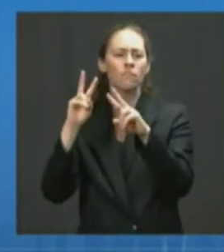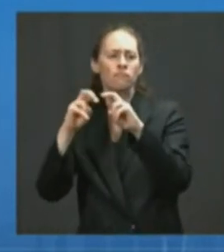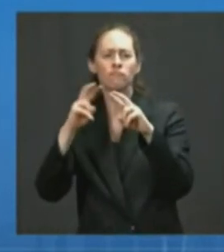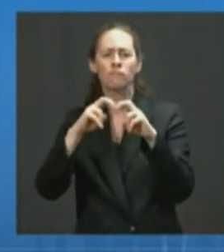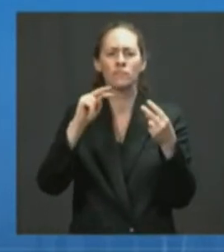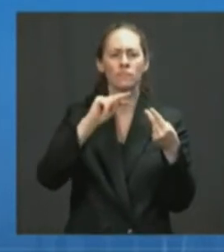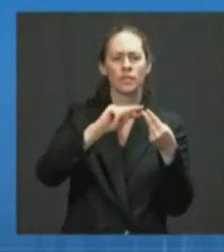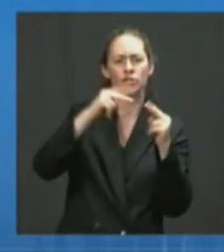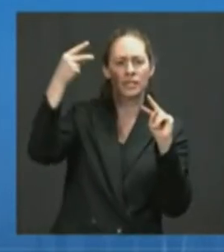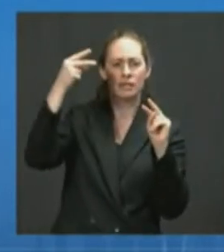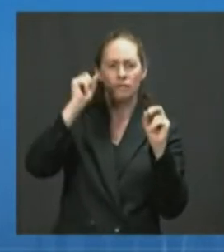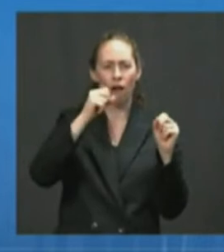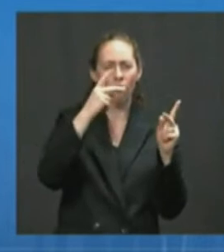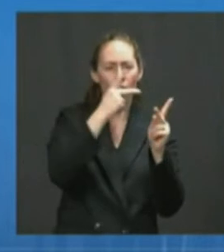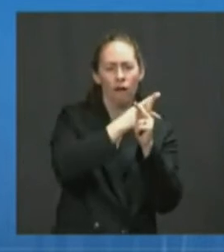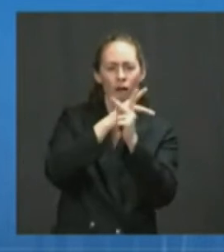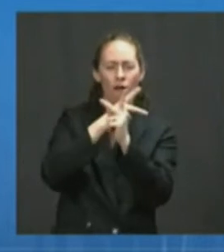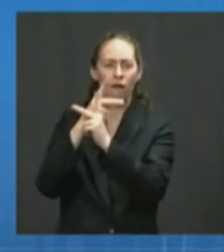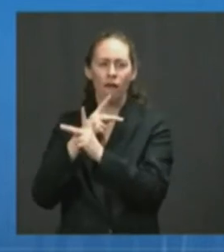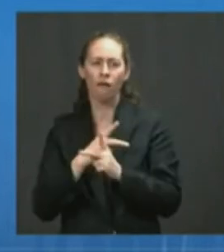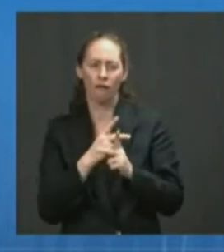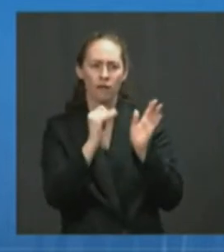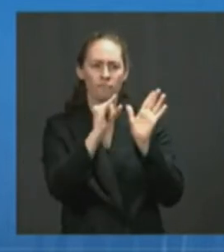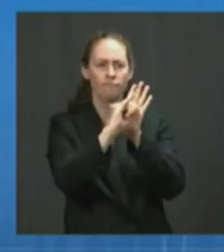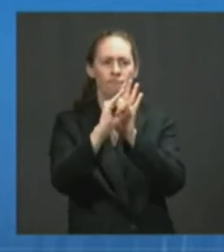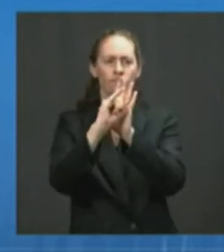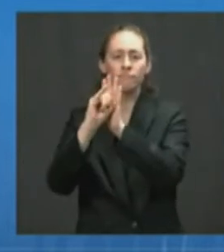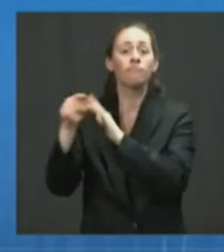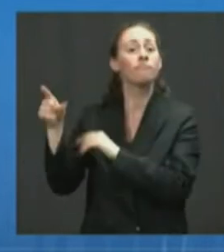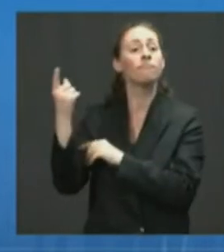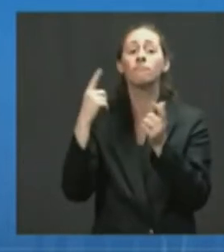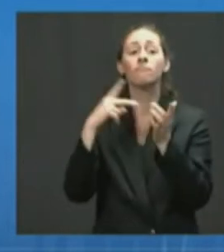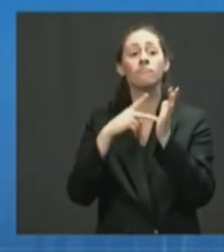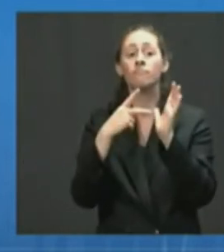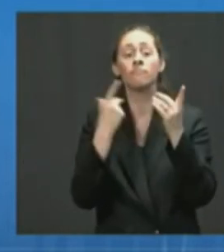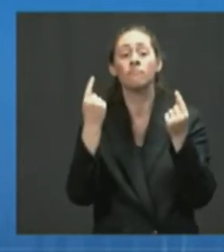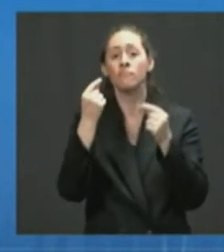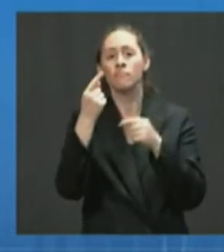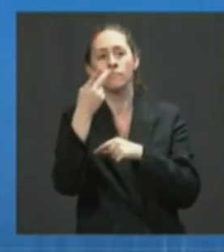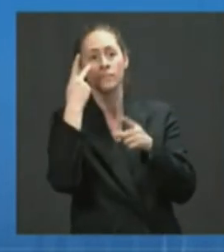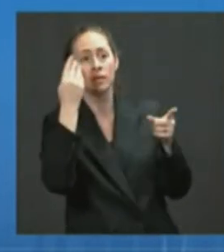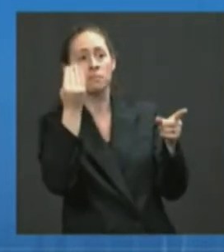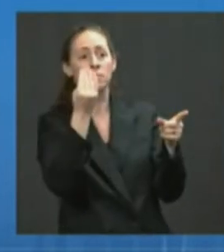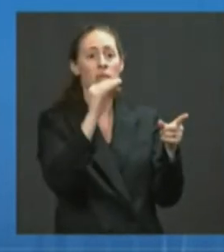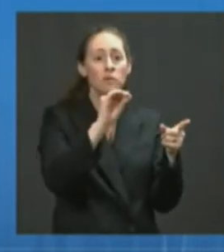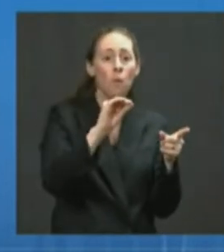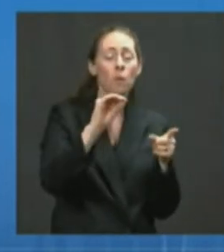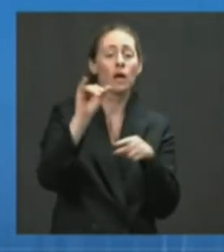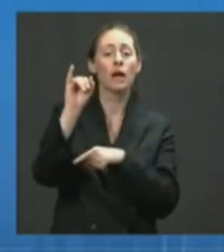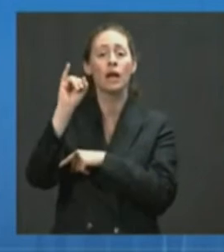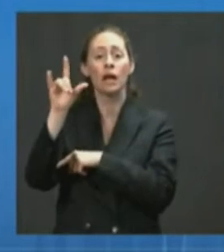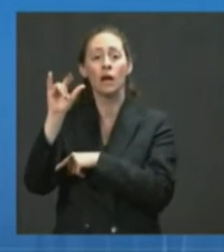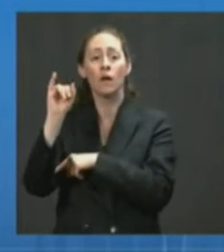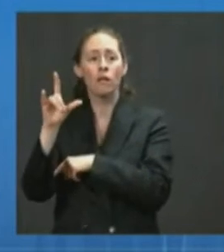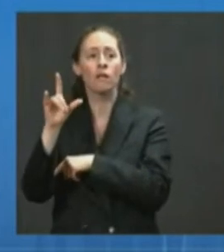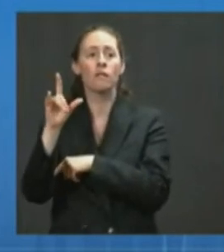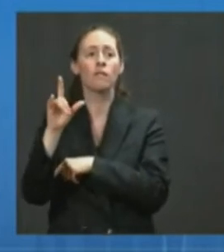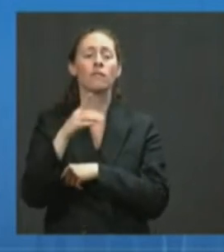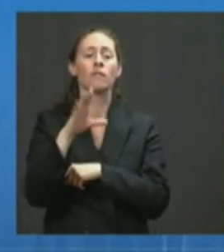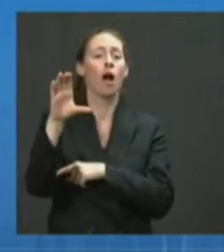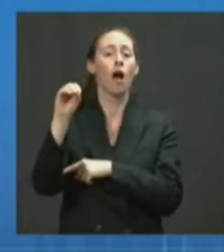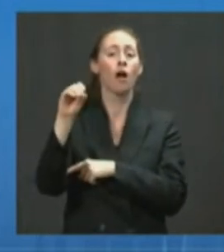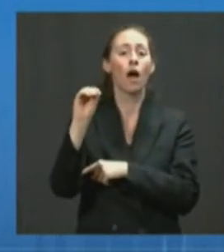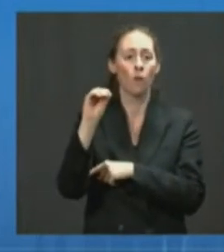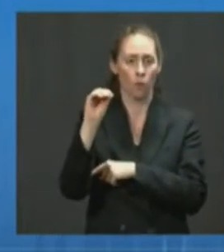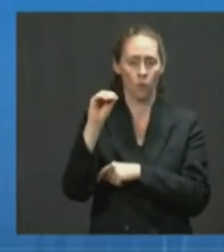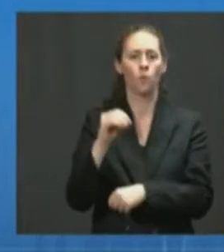response to Missouri, Illinois, and Colorado. FEMA will be deploying mobile vaccination clinics in North